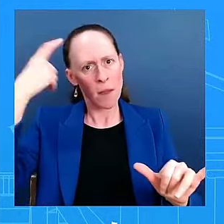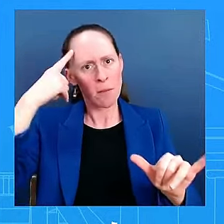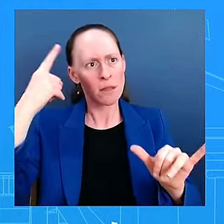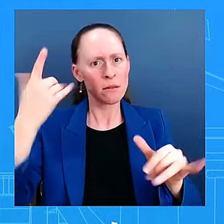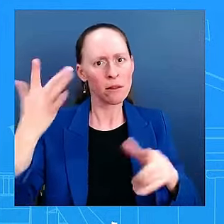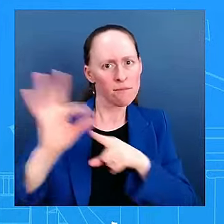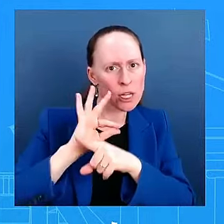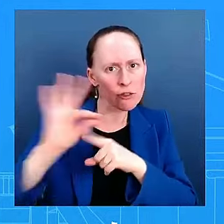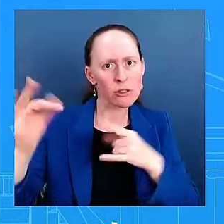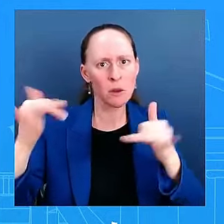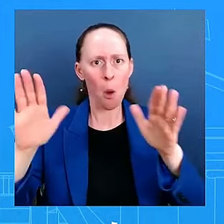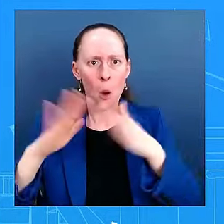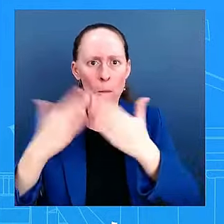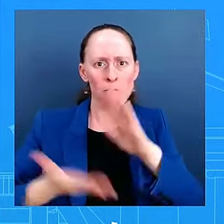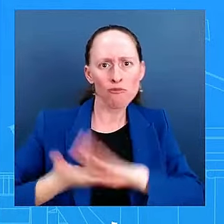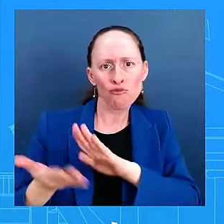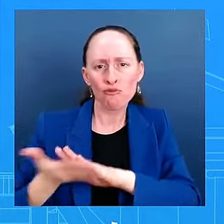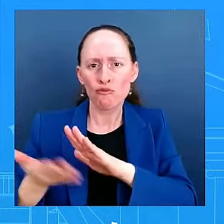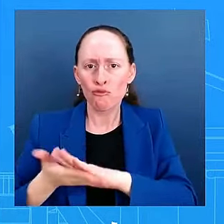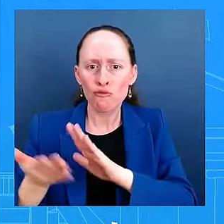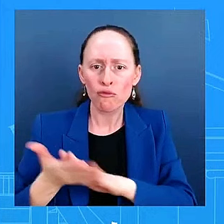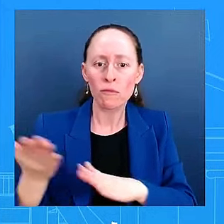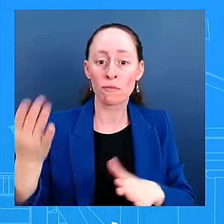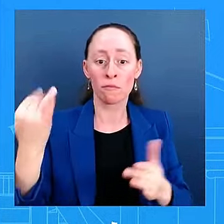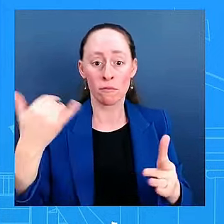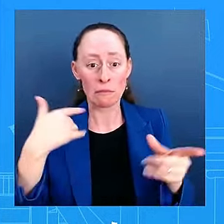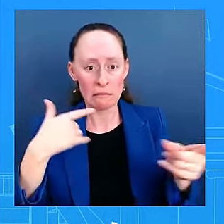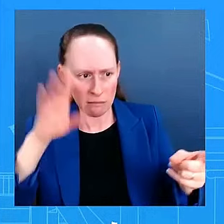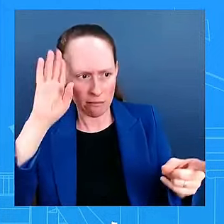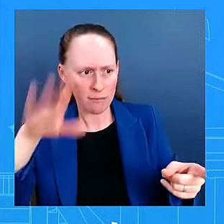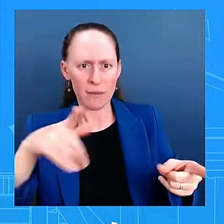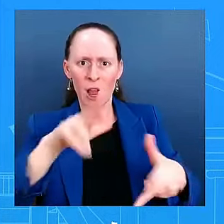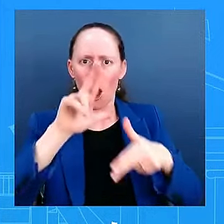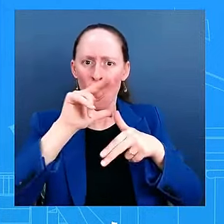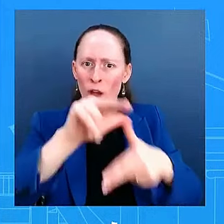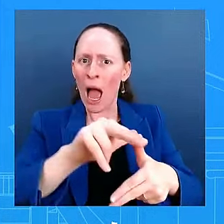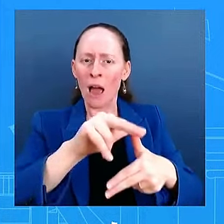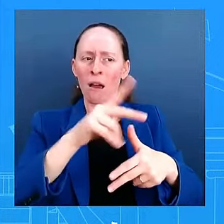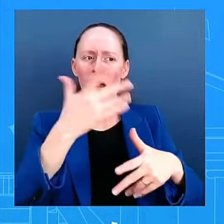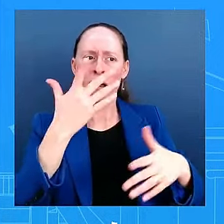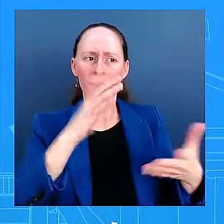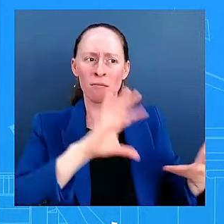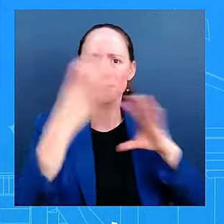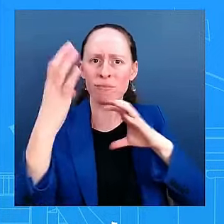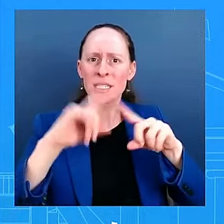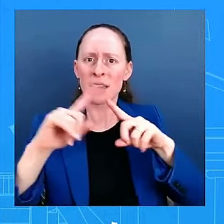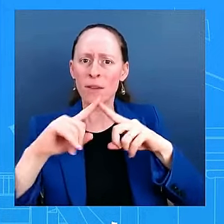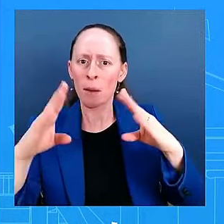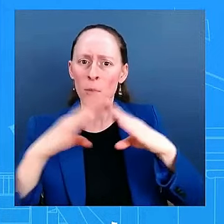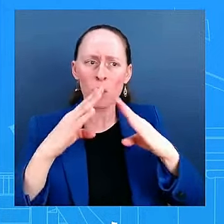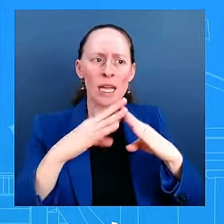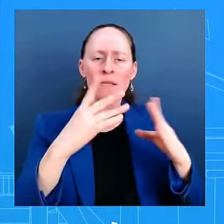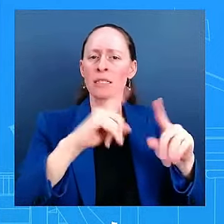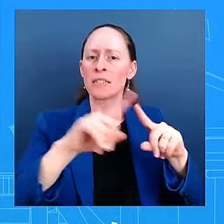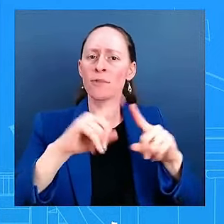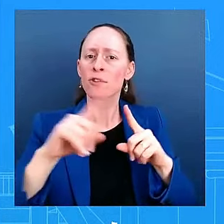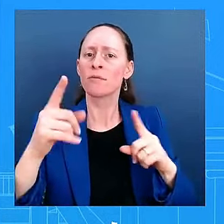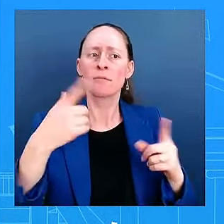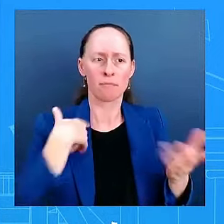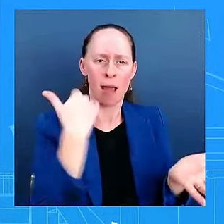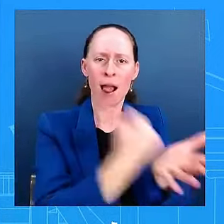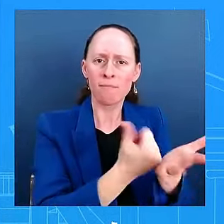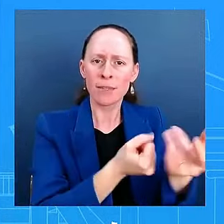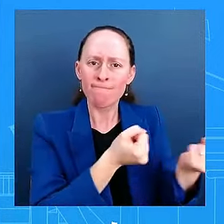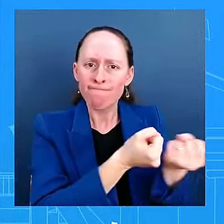Milton and other recent disasters. We're going to pass the NDAA. That's important. And we're also going